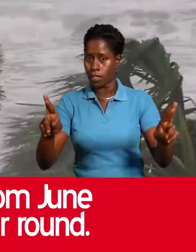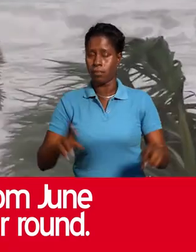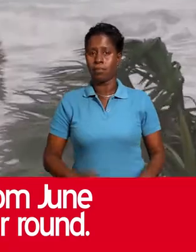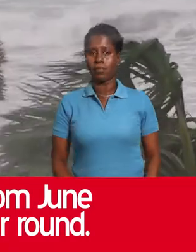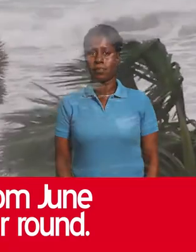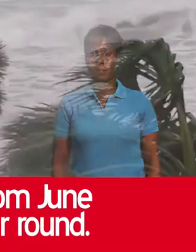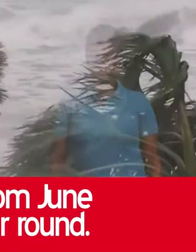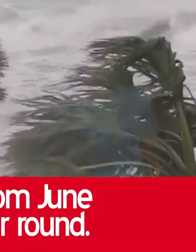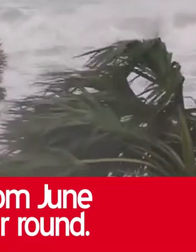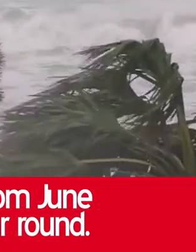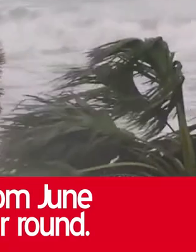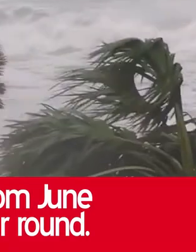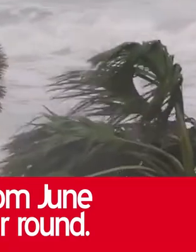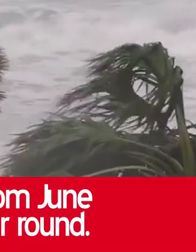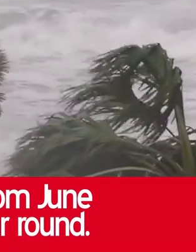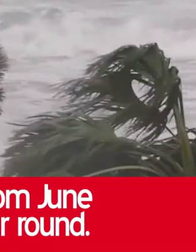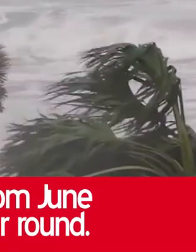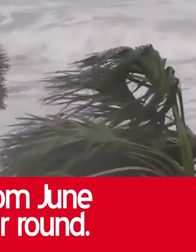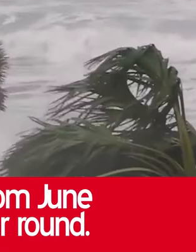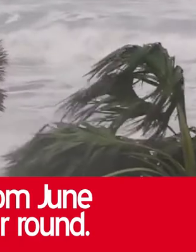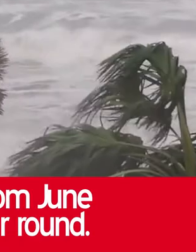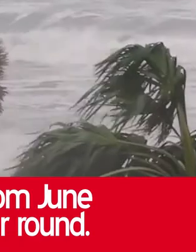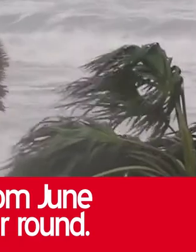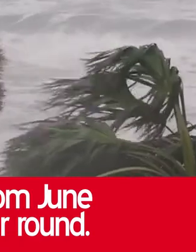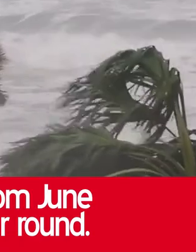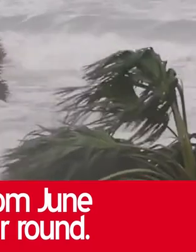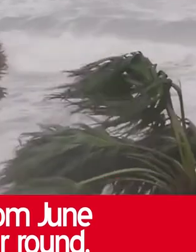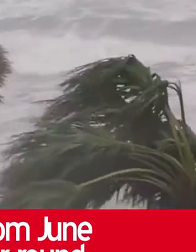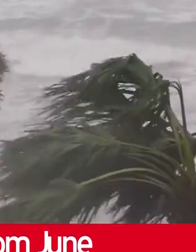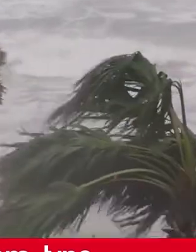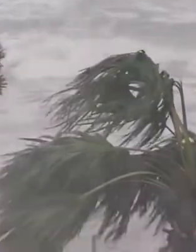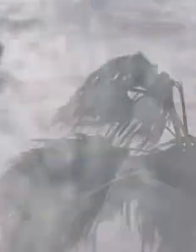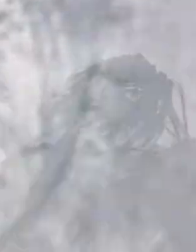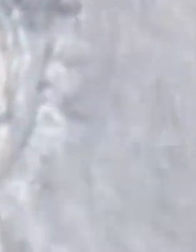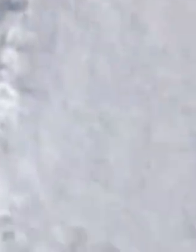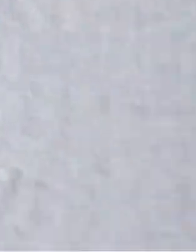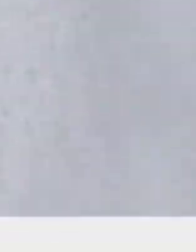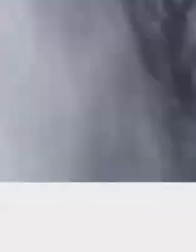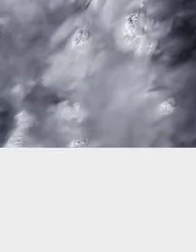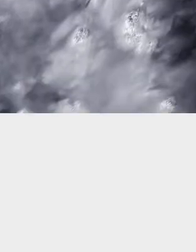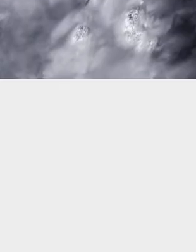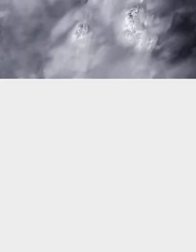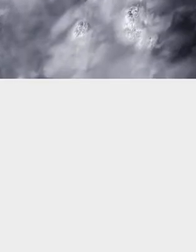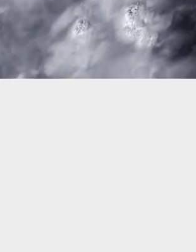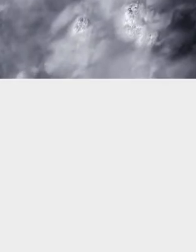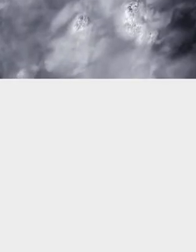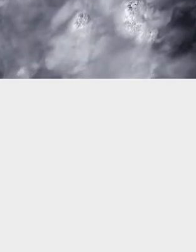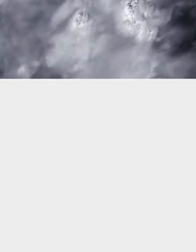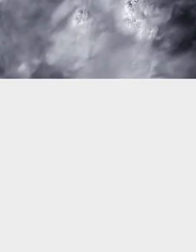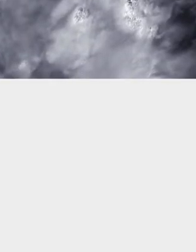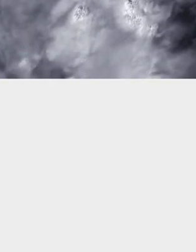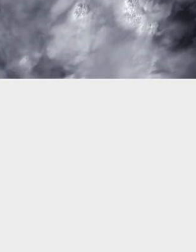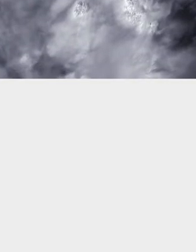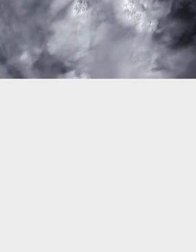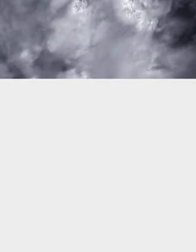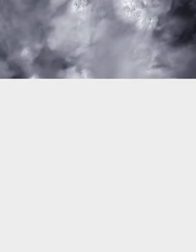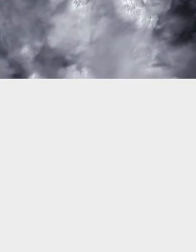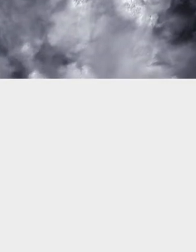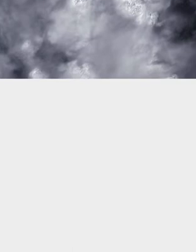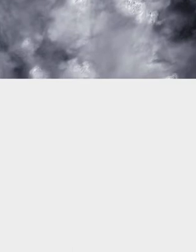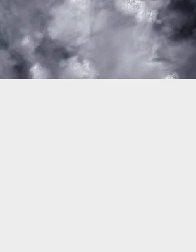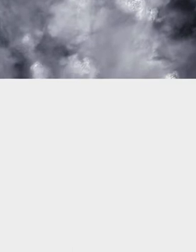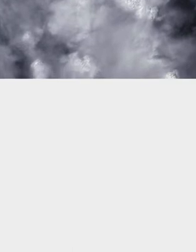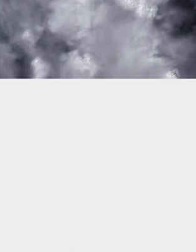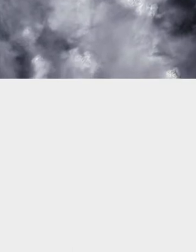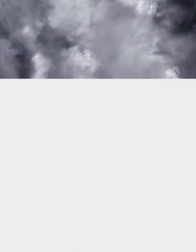season is from June to November, but preparedness is year round. Always be prepared. This message brought to you by the Beaufort